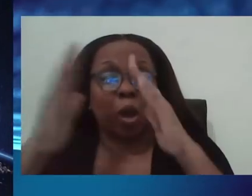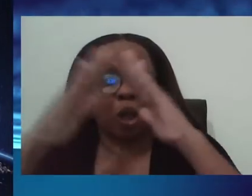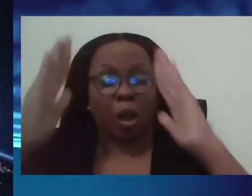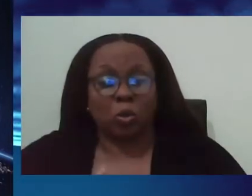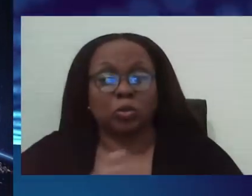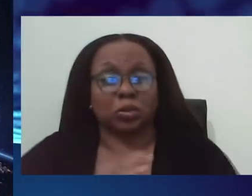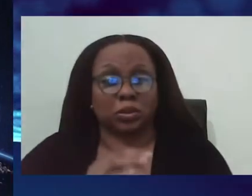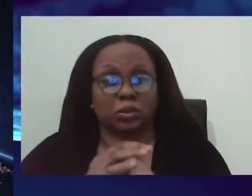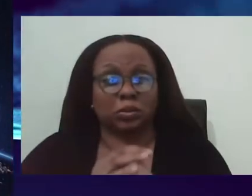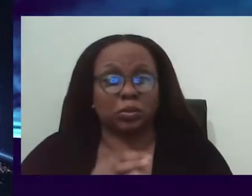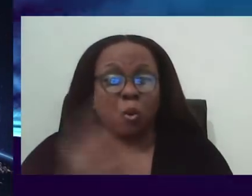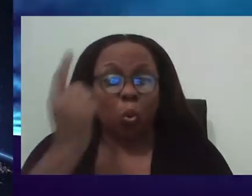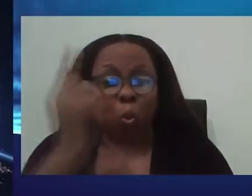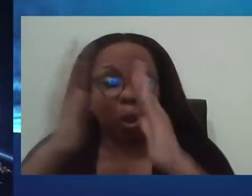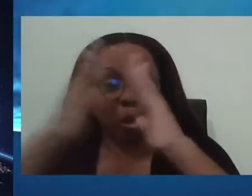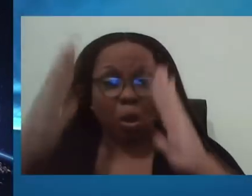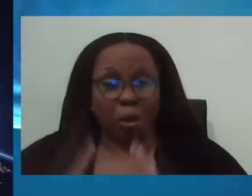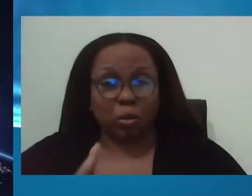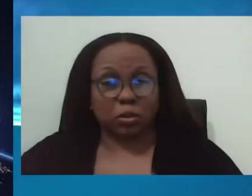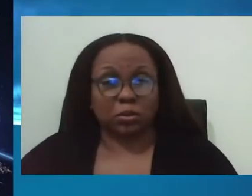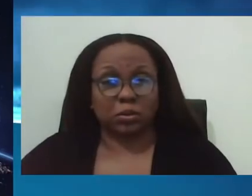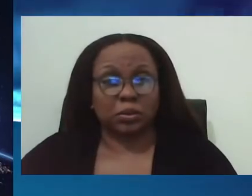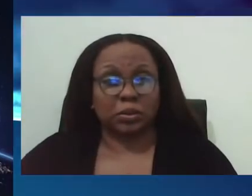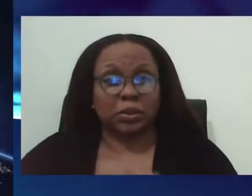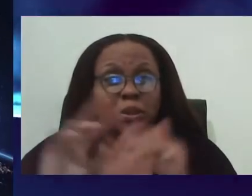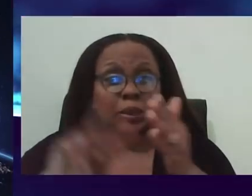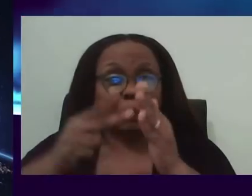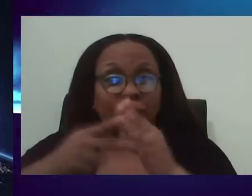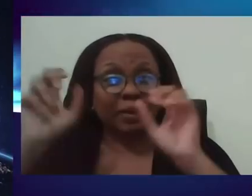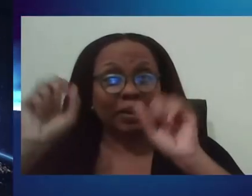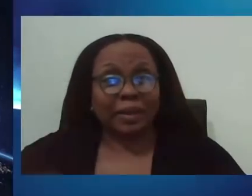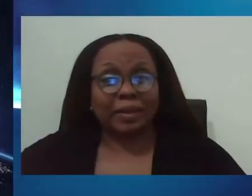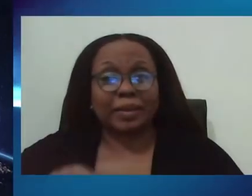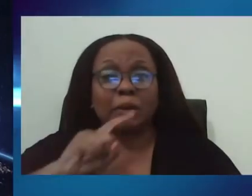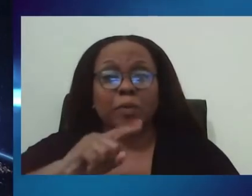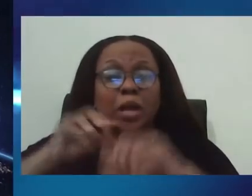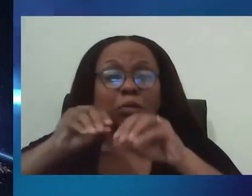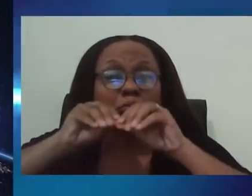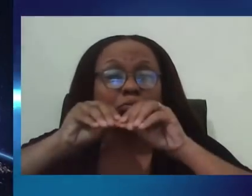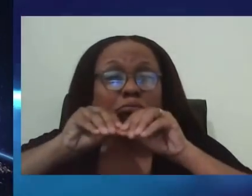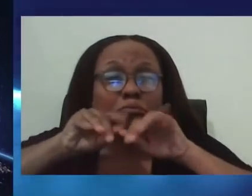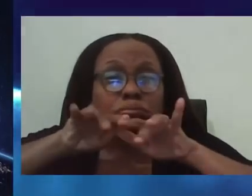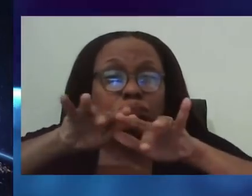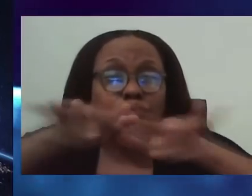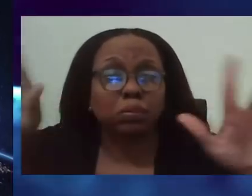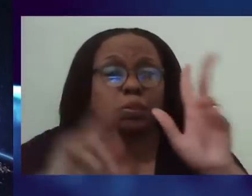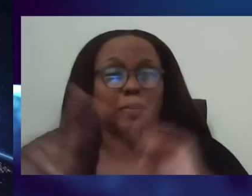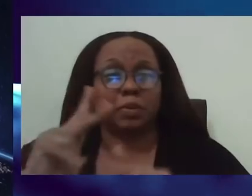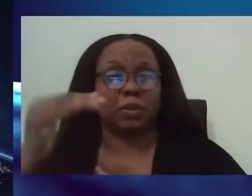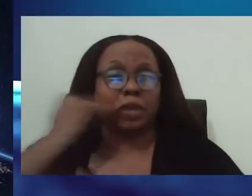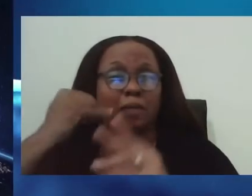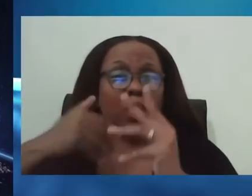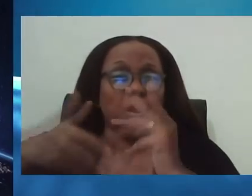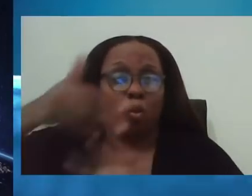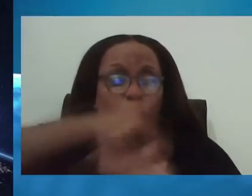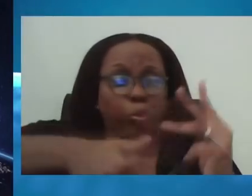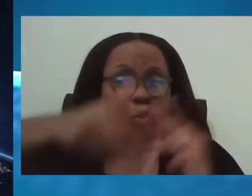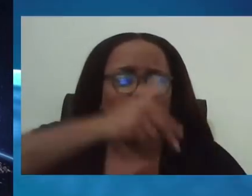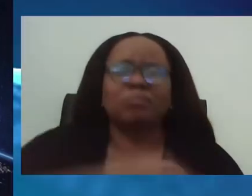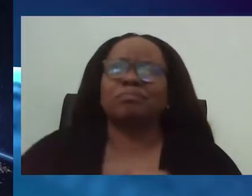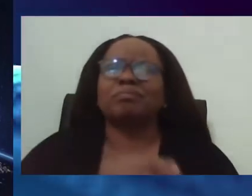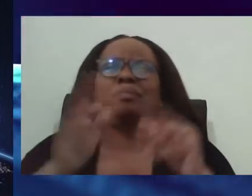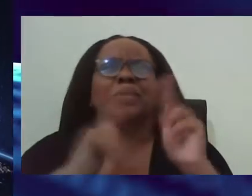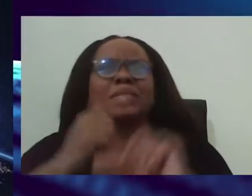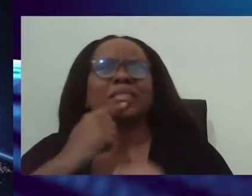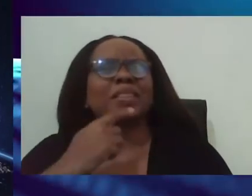this virus essentially has the ability to infect more persons, especially persons that are in close contact. A lot of persons say,